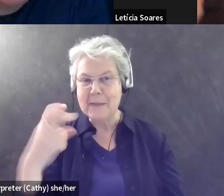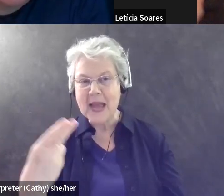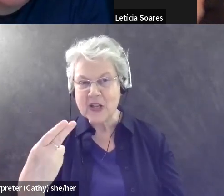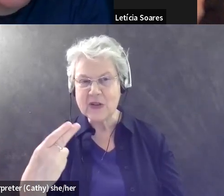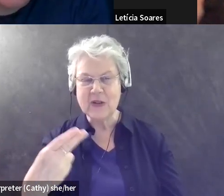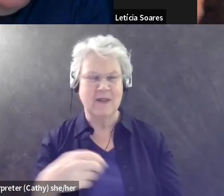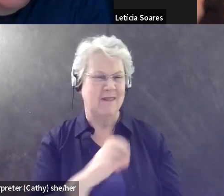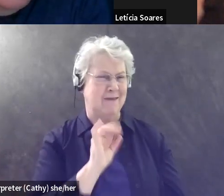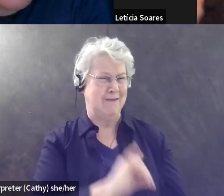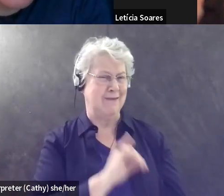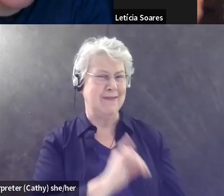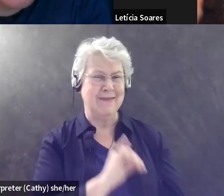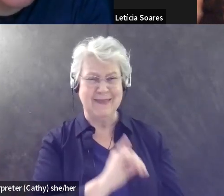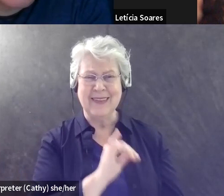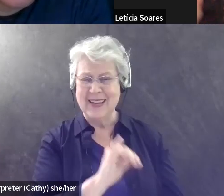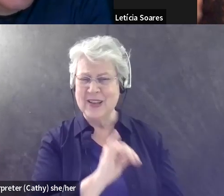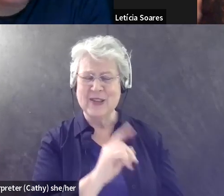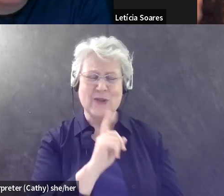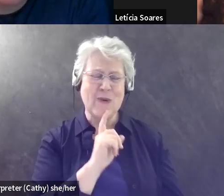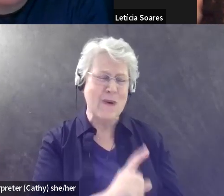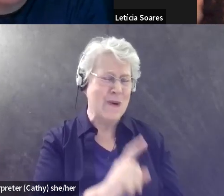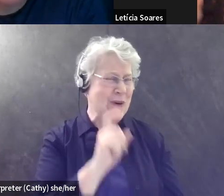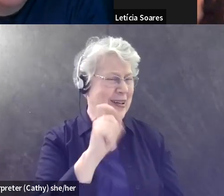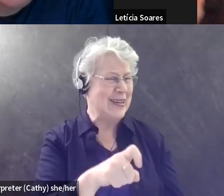Benches is just absolutely such a need.